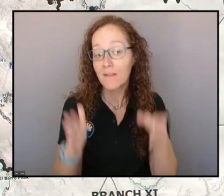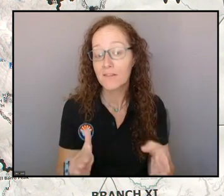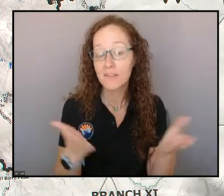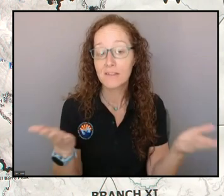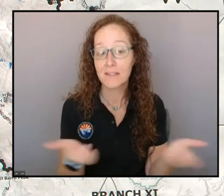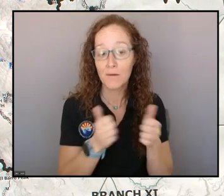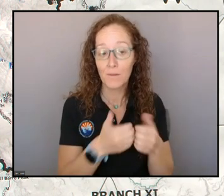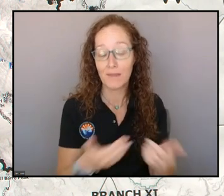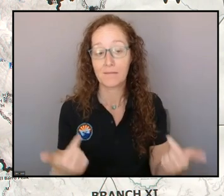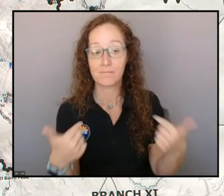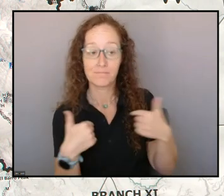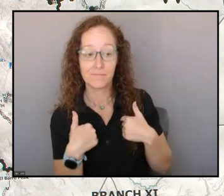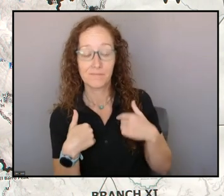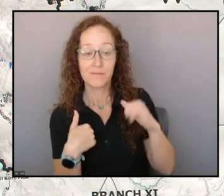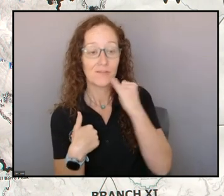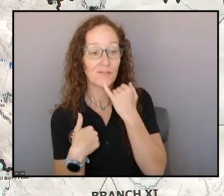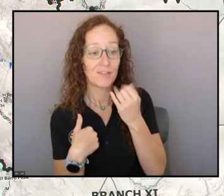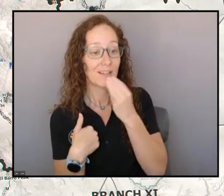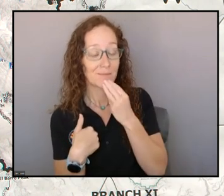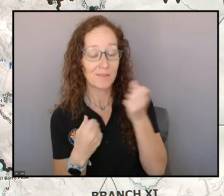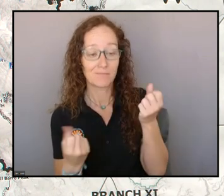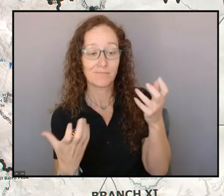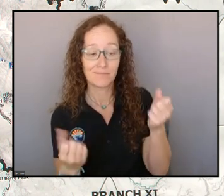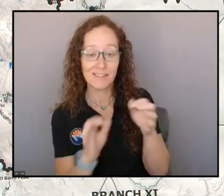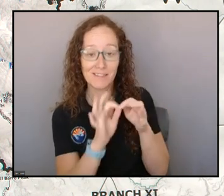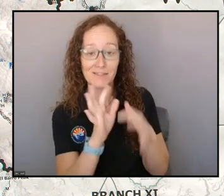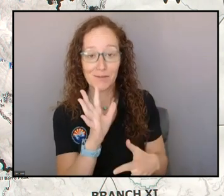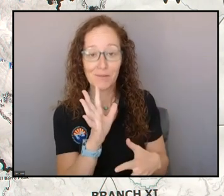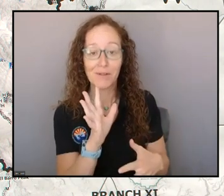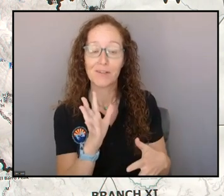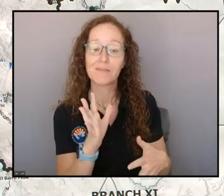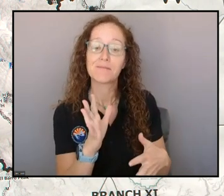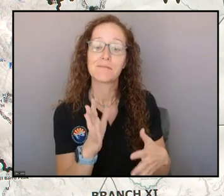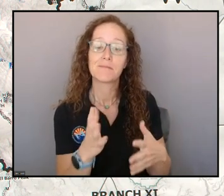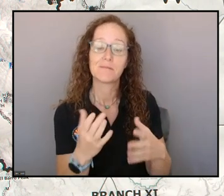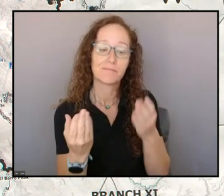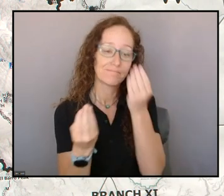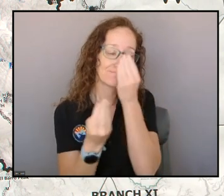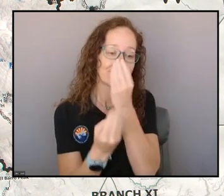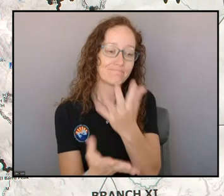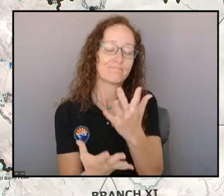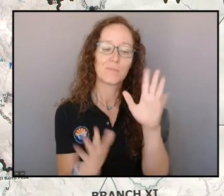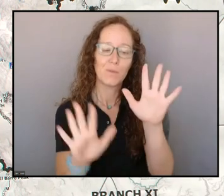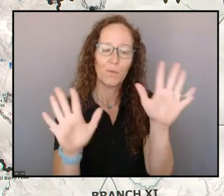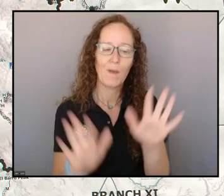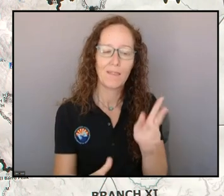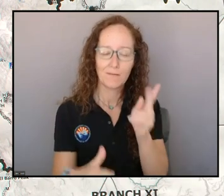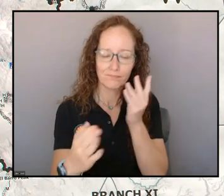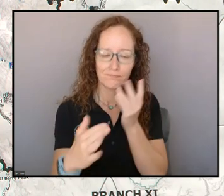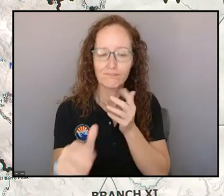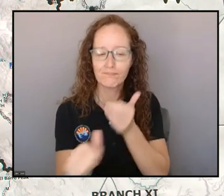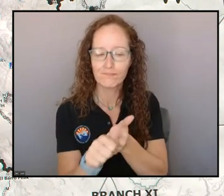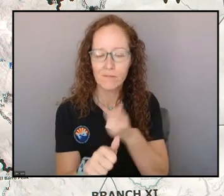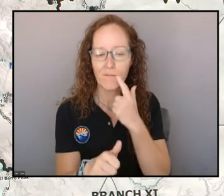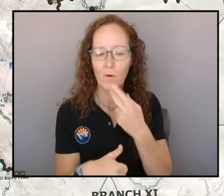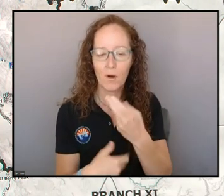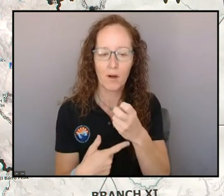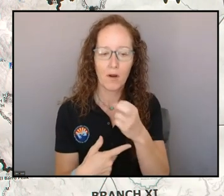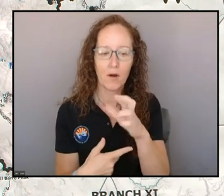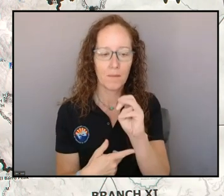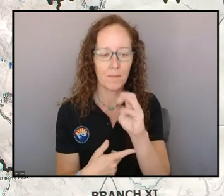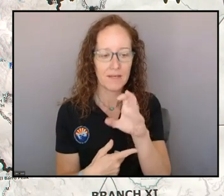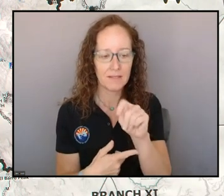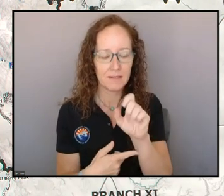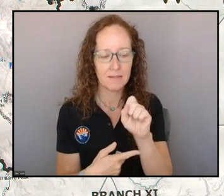Jasmine, sign language interpreter, to give you a weather update for the Hermit's Peak and Calf Canyon fires for Sunday,